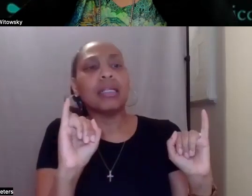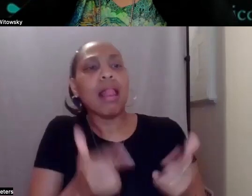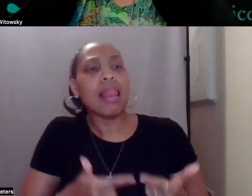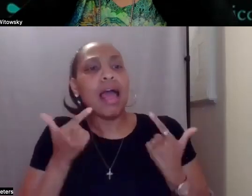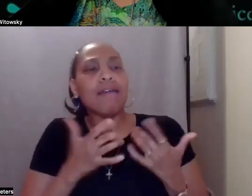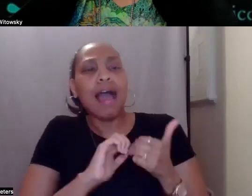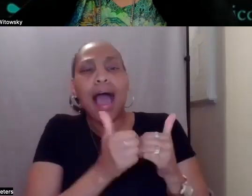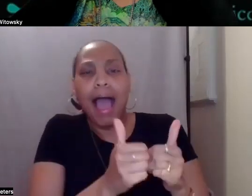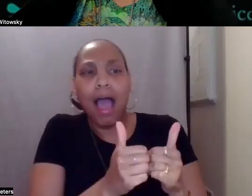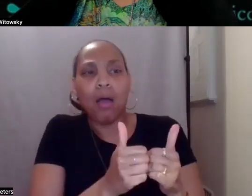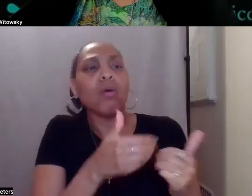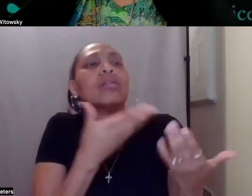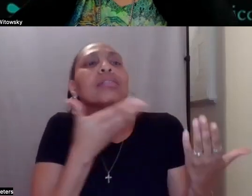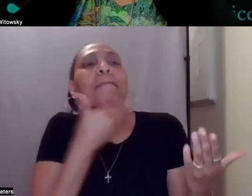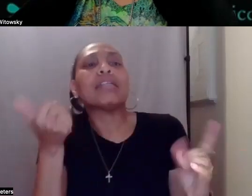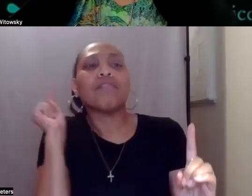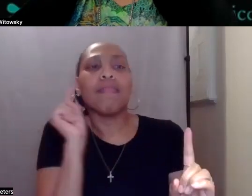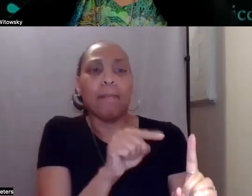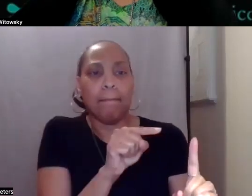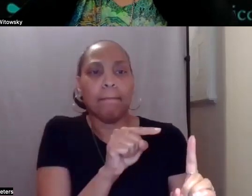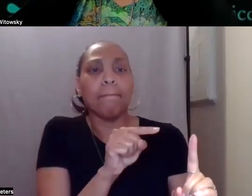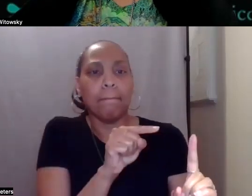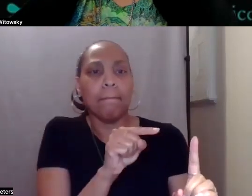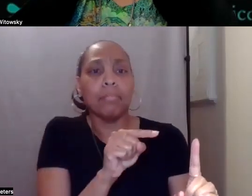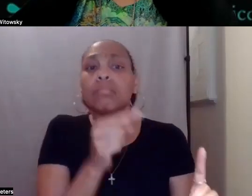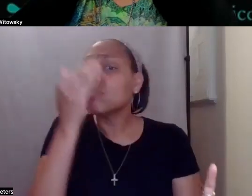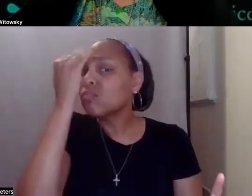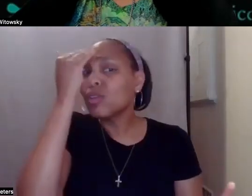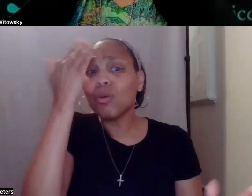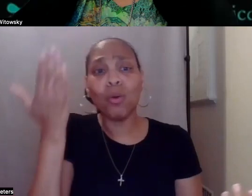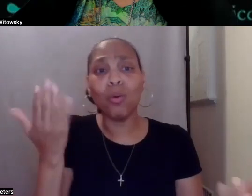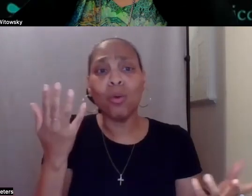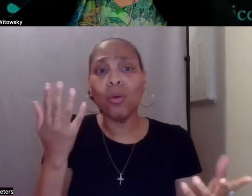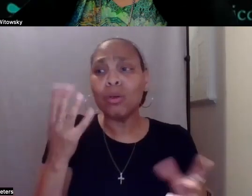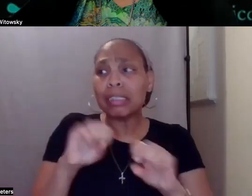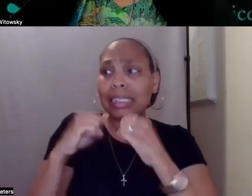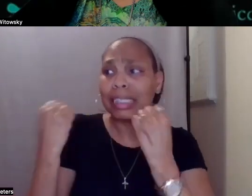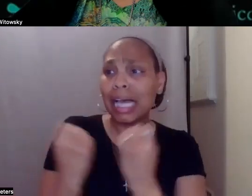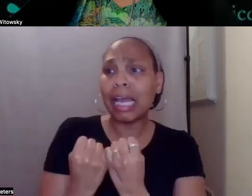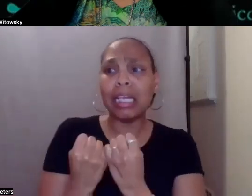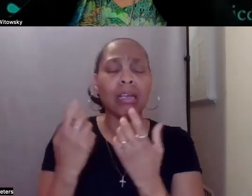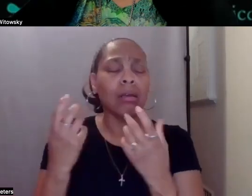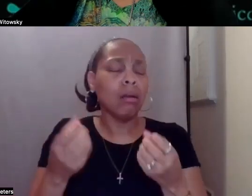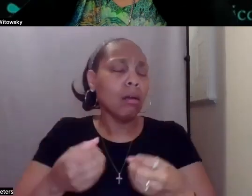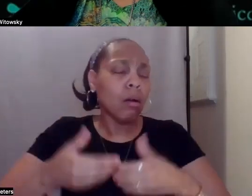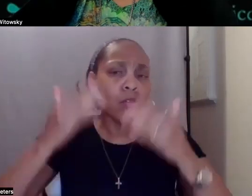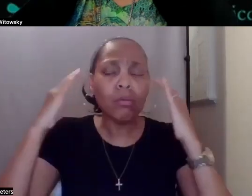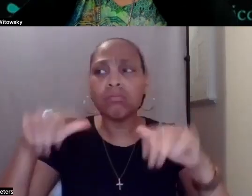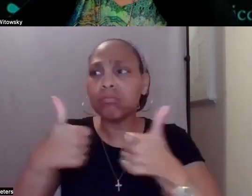You know, because as we all know, society is really hard. So let's try to make it a little easier for people.